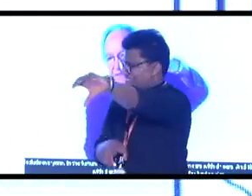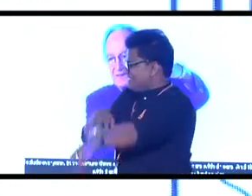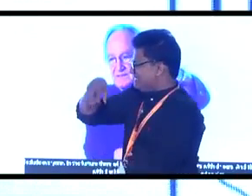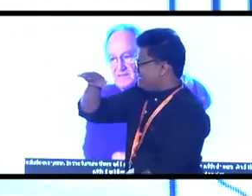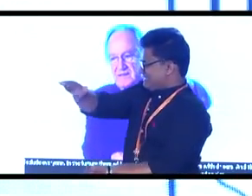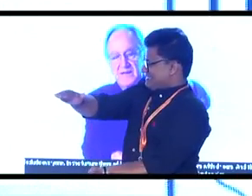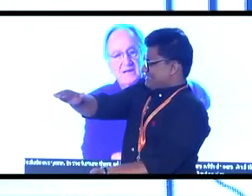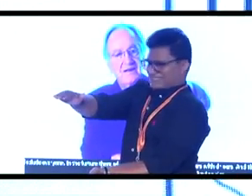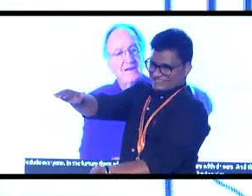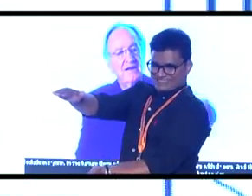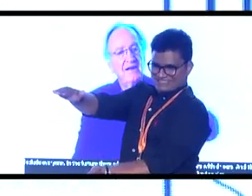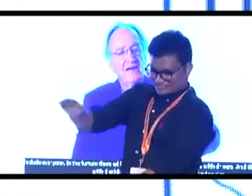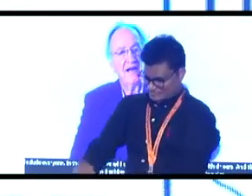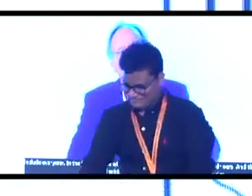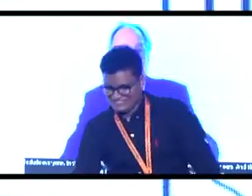like that.